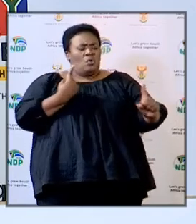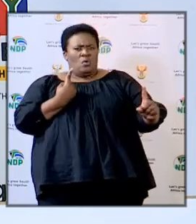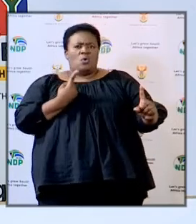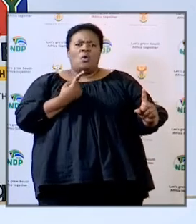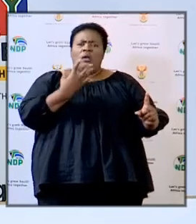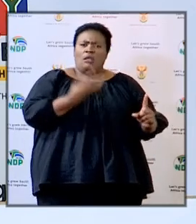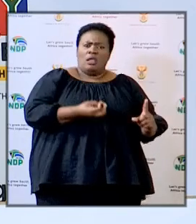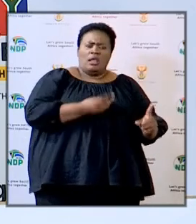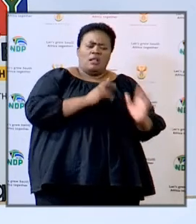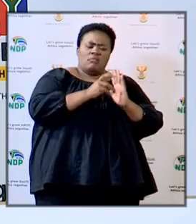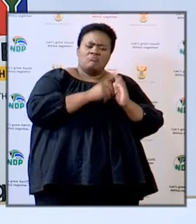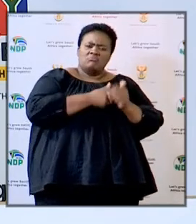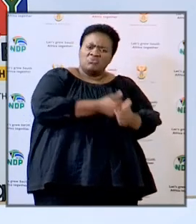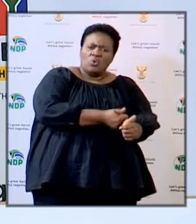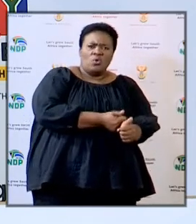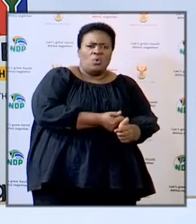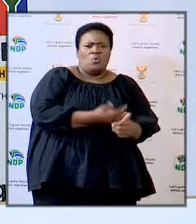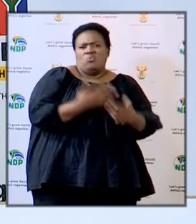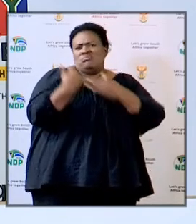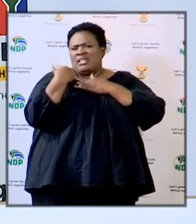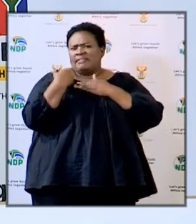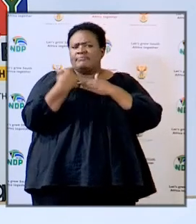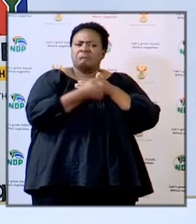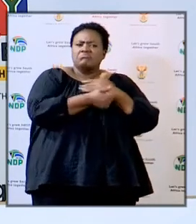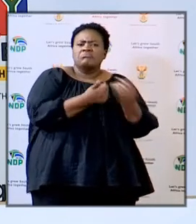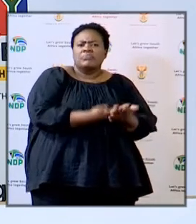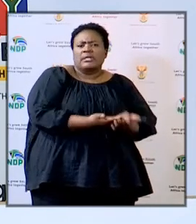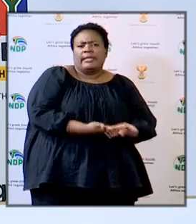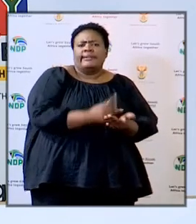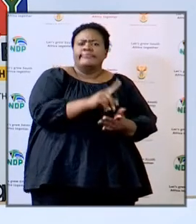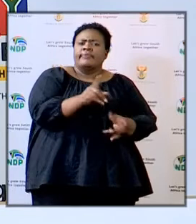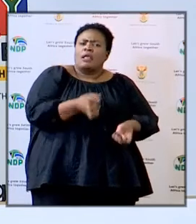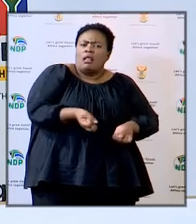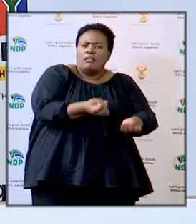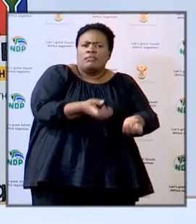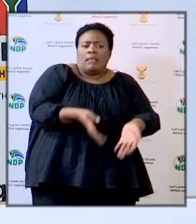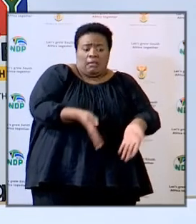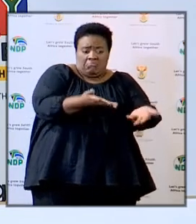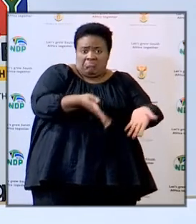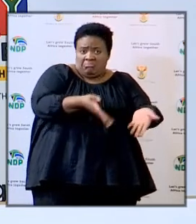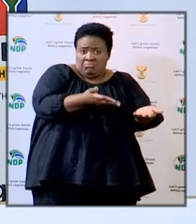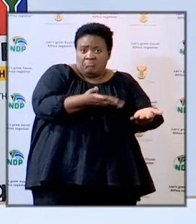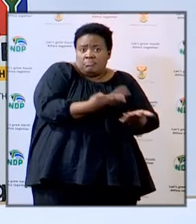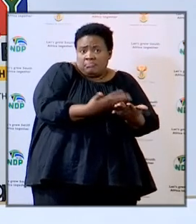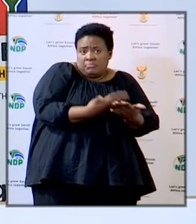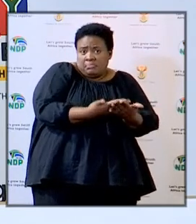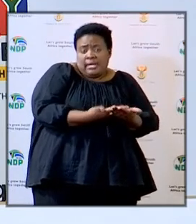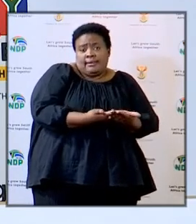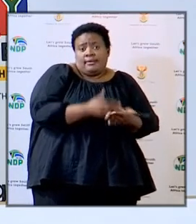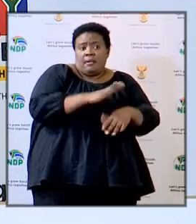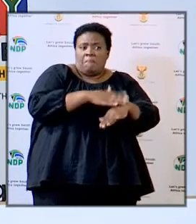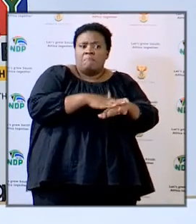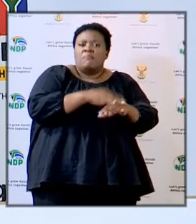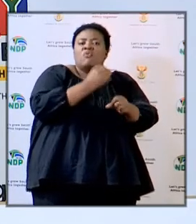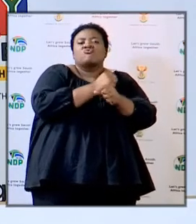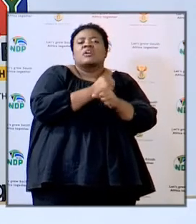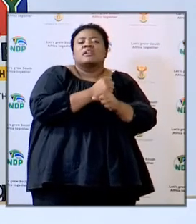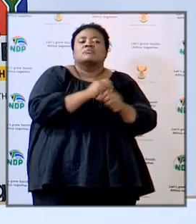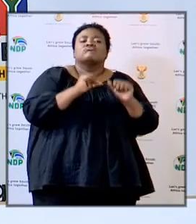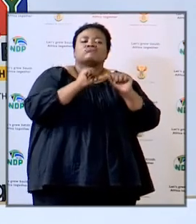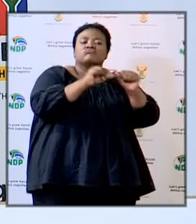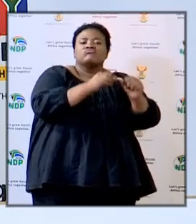at year to health and safety requirements they would be allowed to bring even more grades